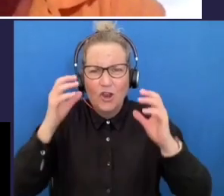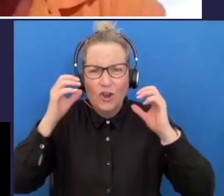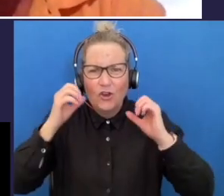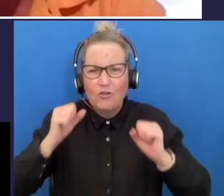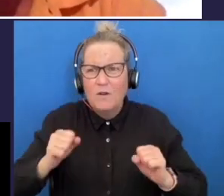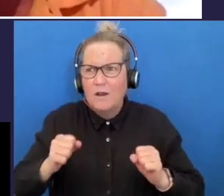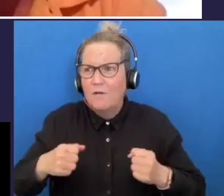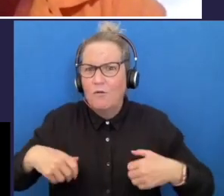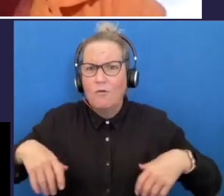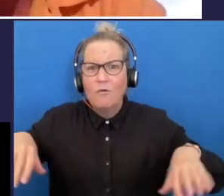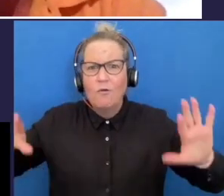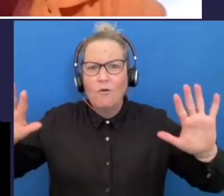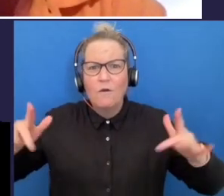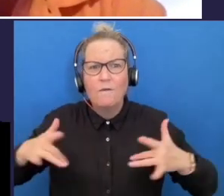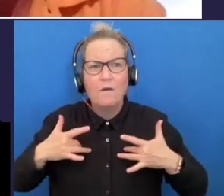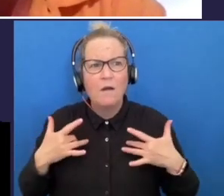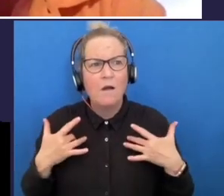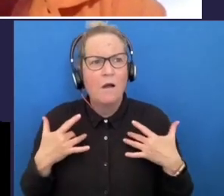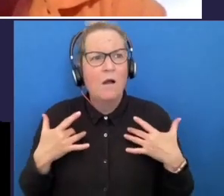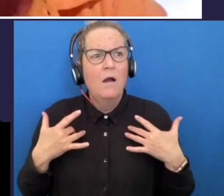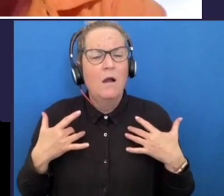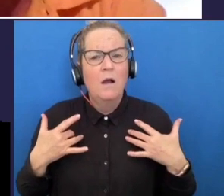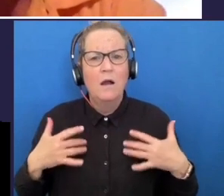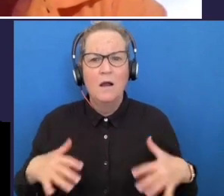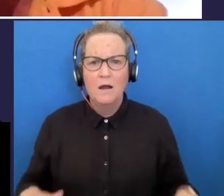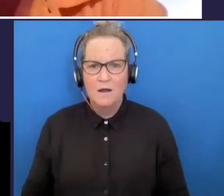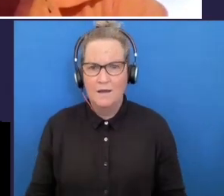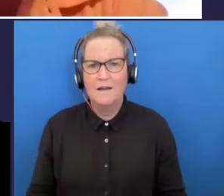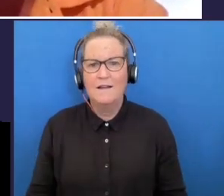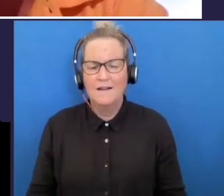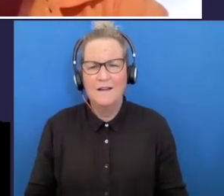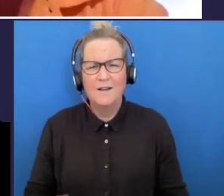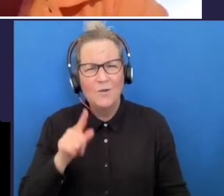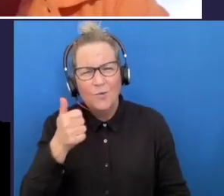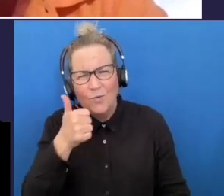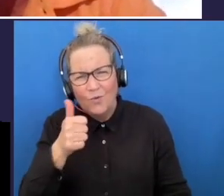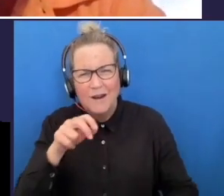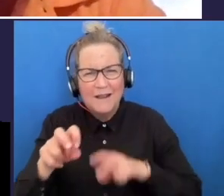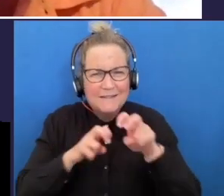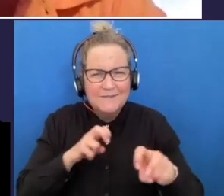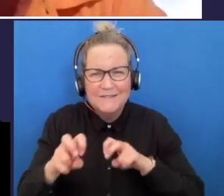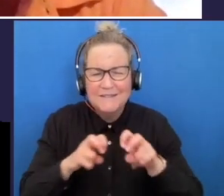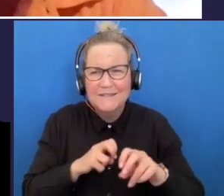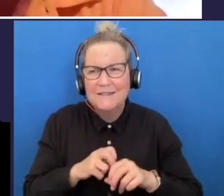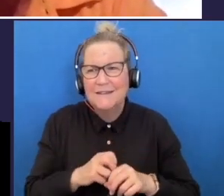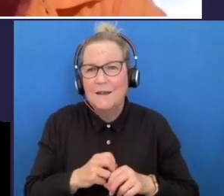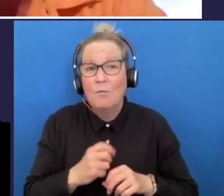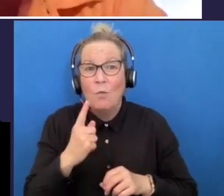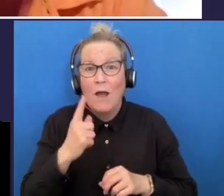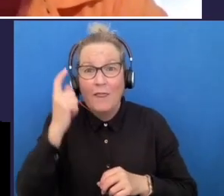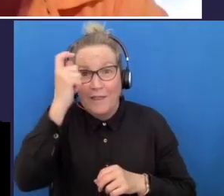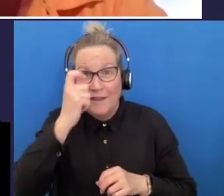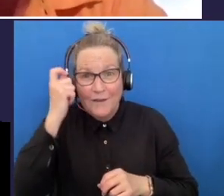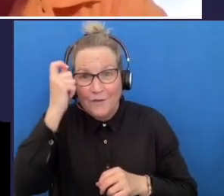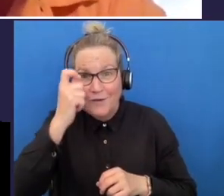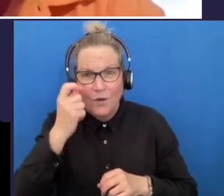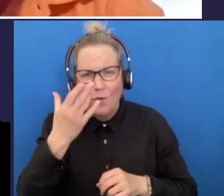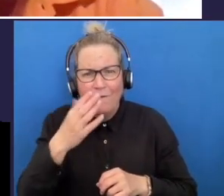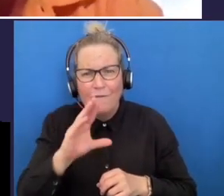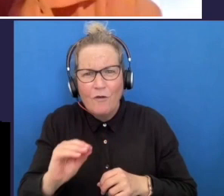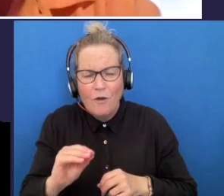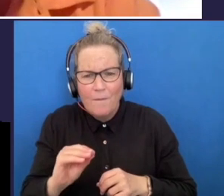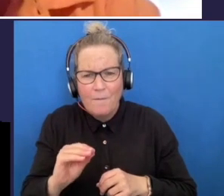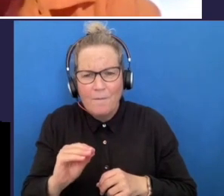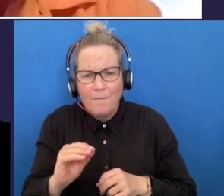um and it's a really good activity but the the main um theory behind that was come from a red